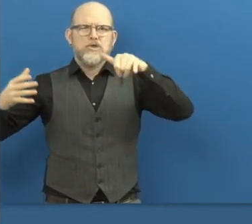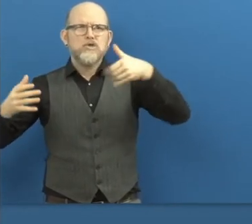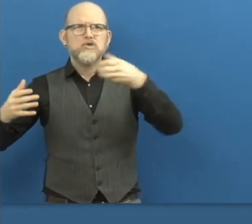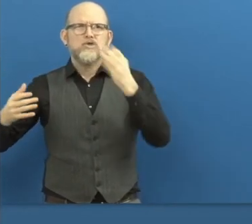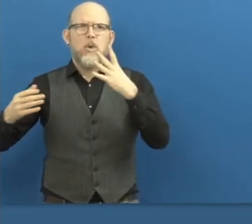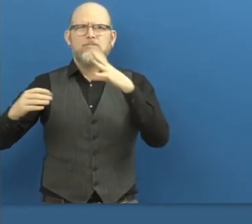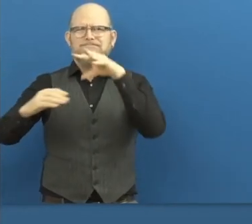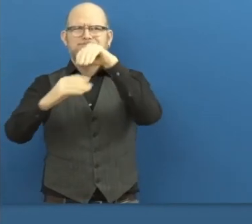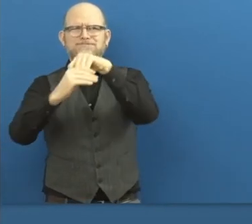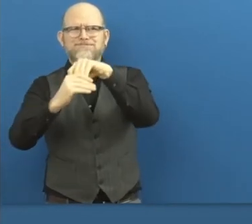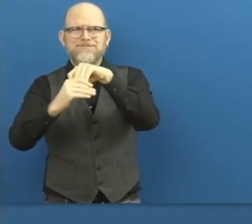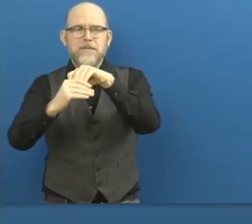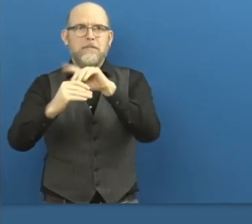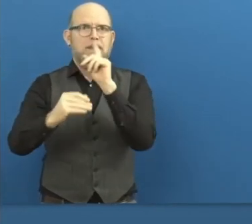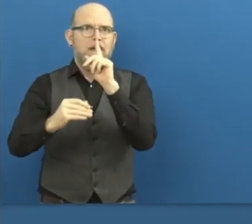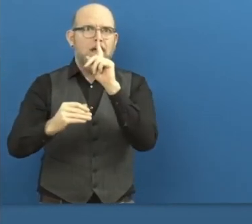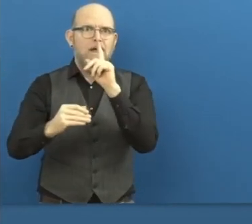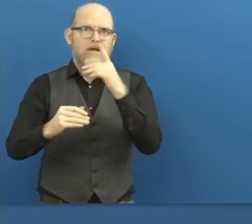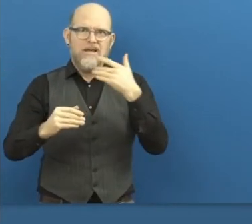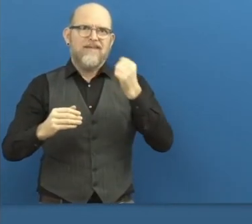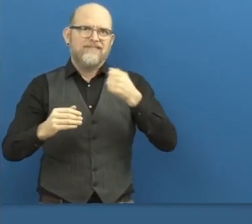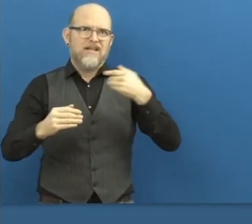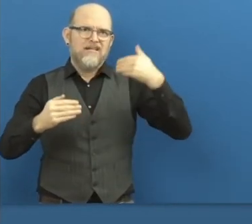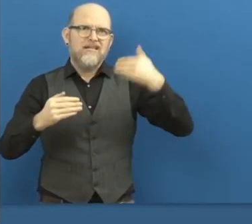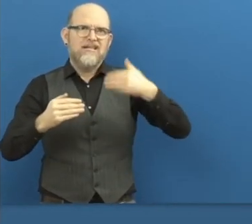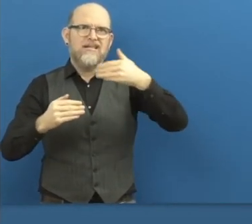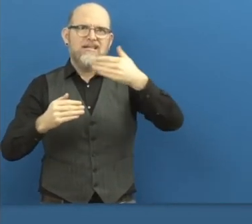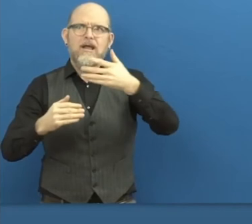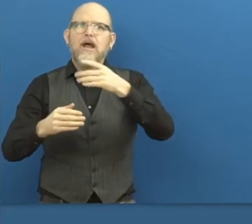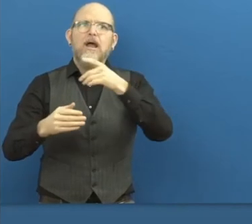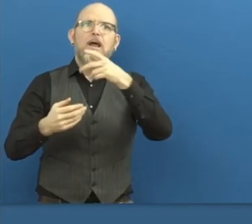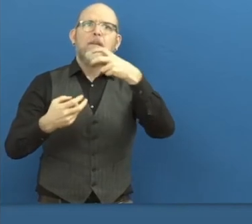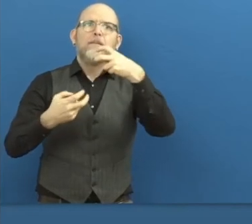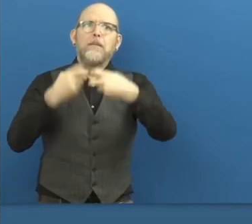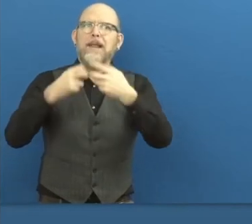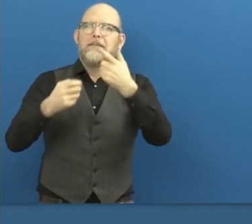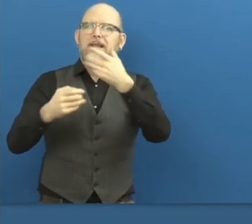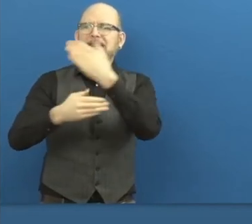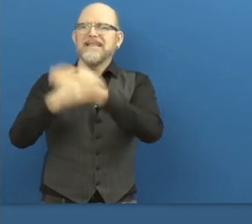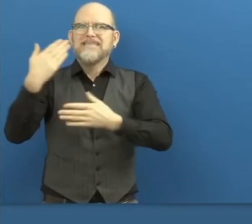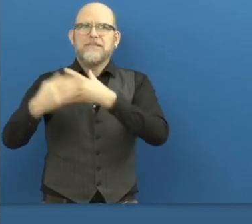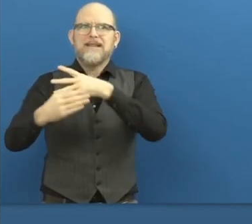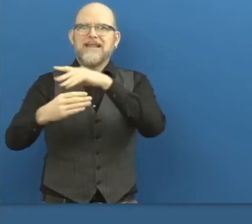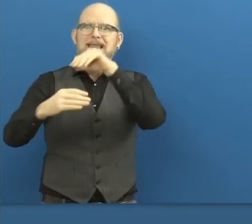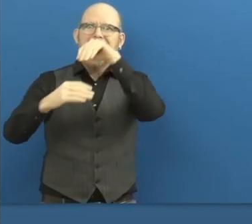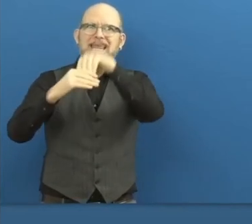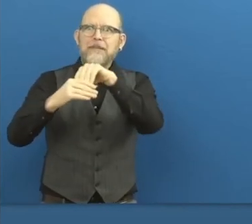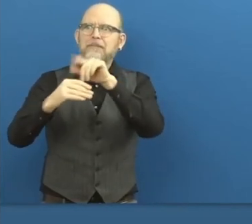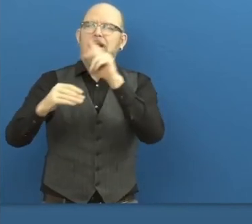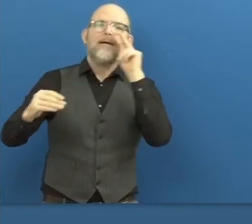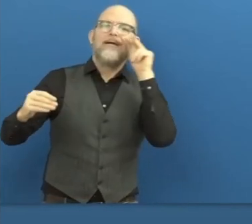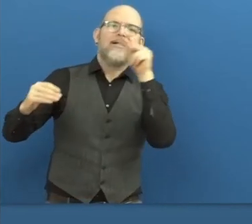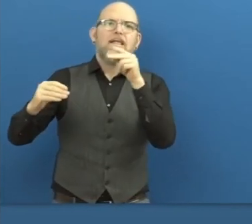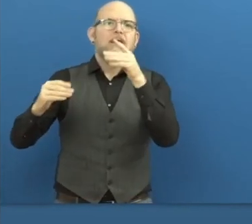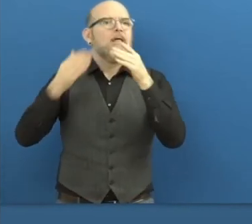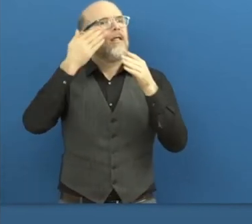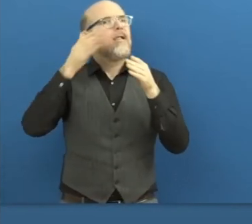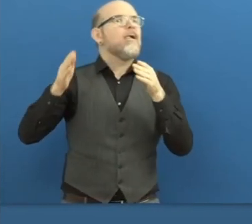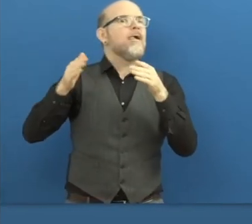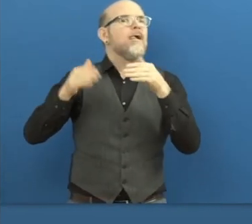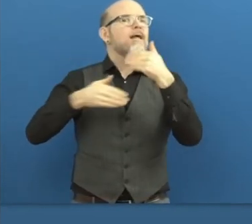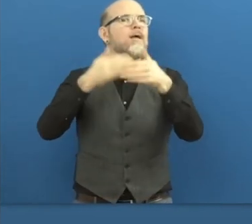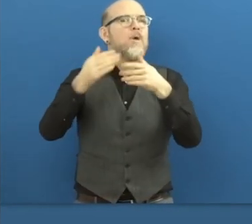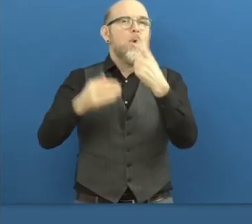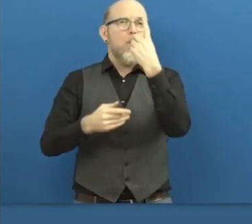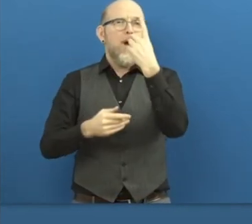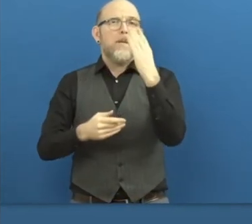even though we know that there are over one billion people with disabilities in the world, but they don't focus on that and